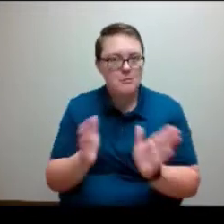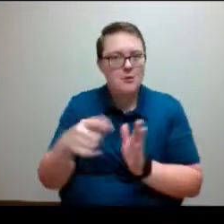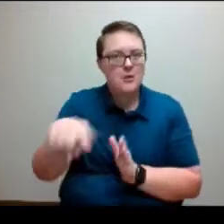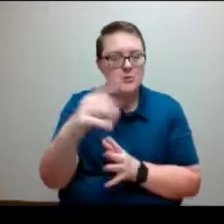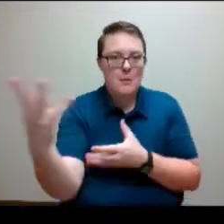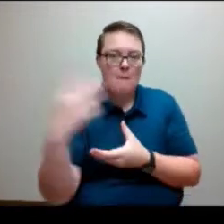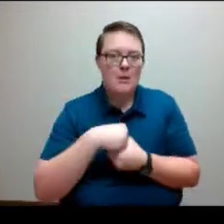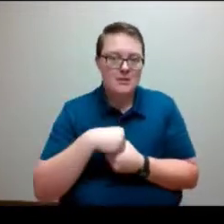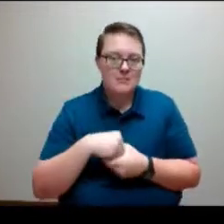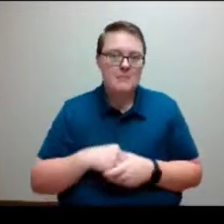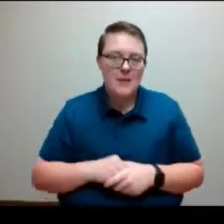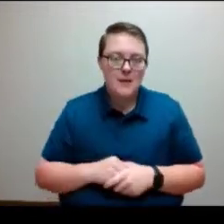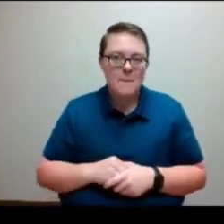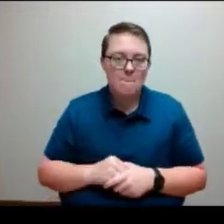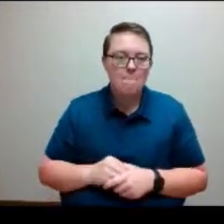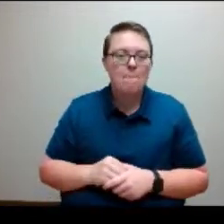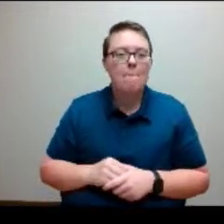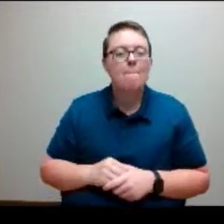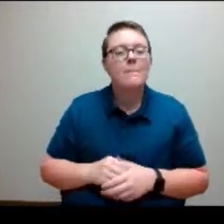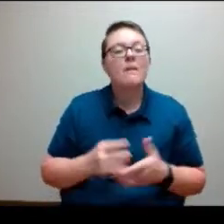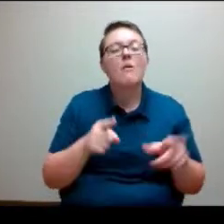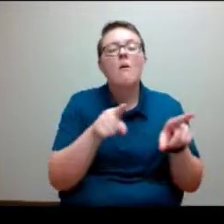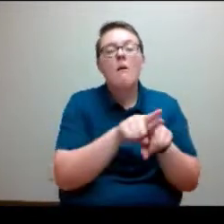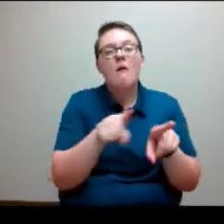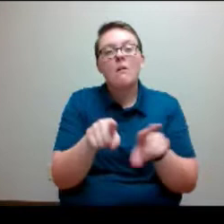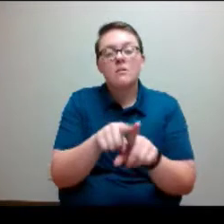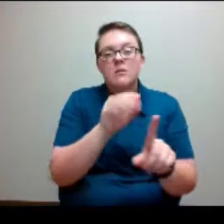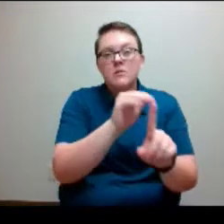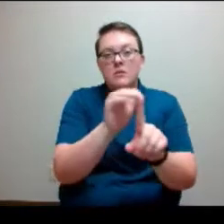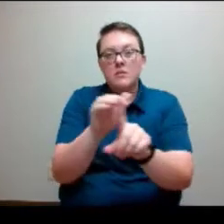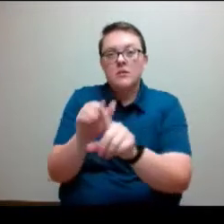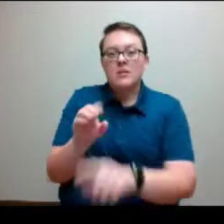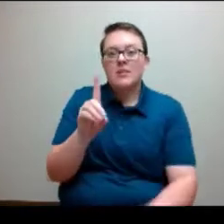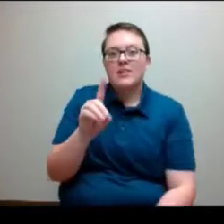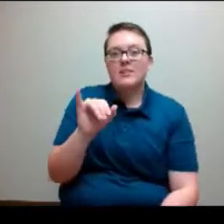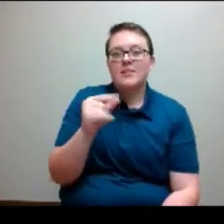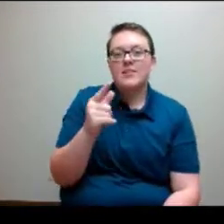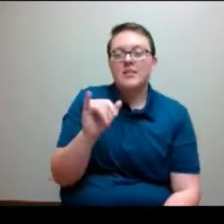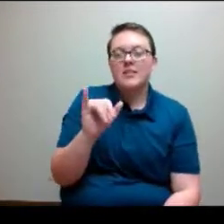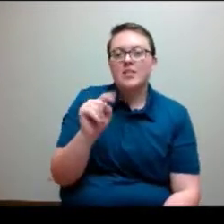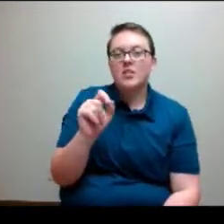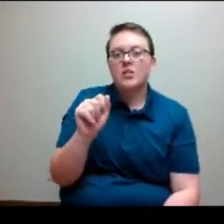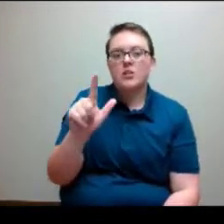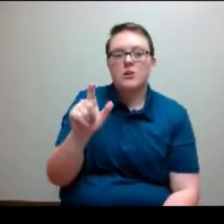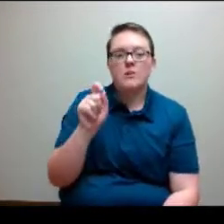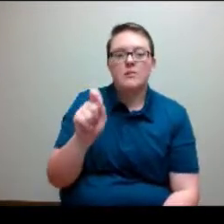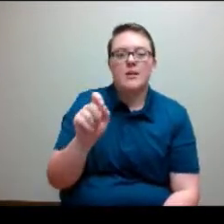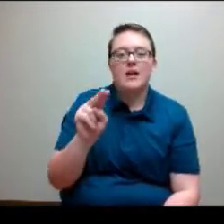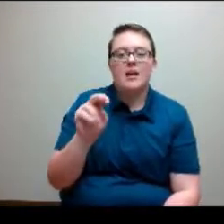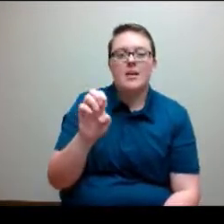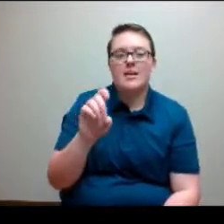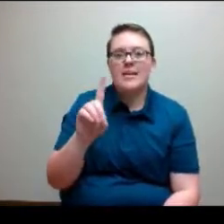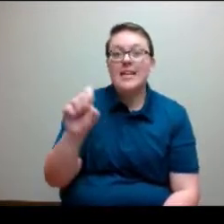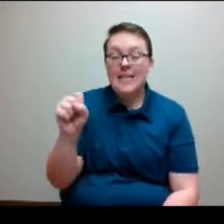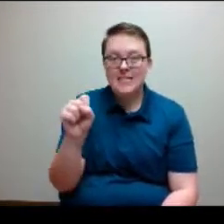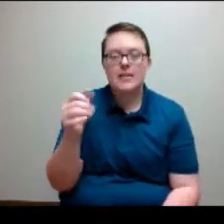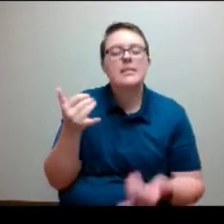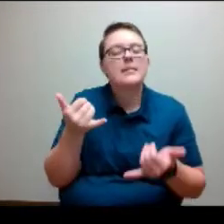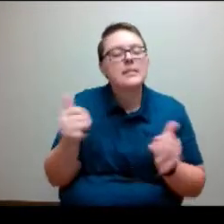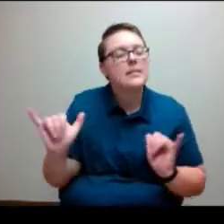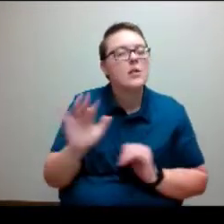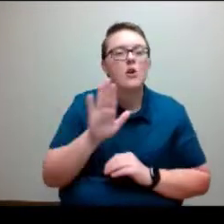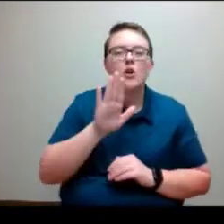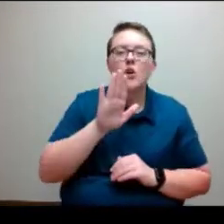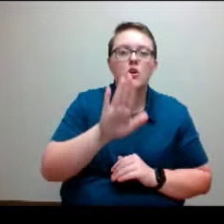with that. Also need to remind you that digital.needs is still your go-to place for you, for students, for